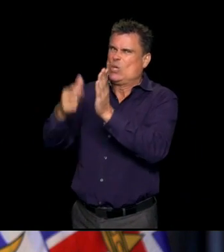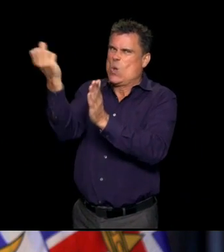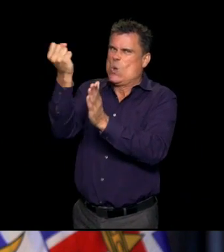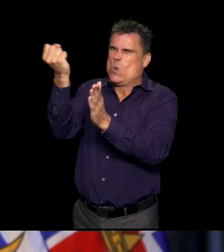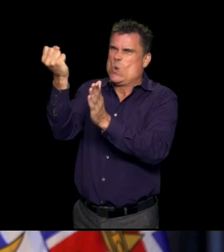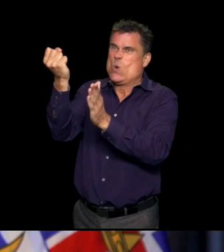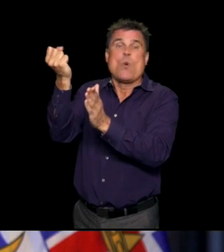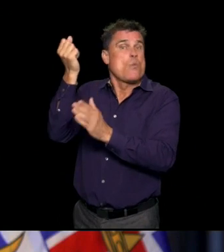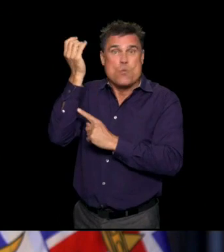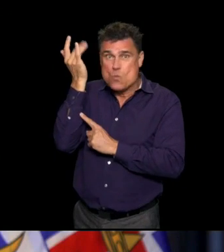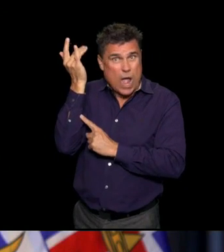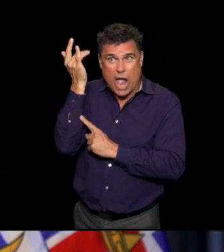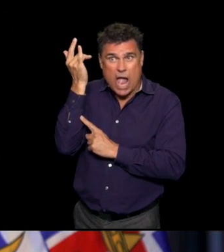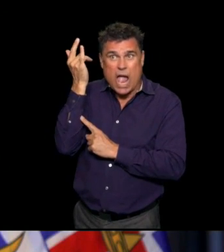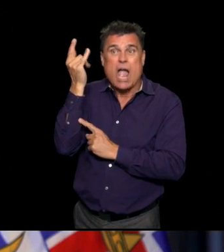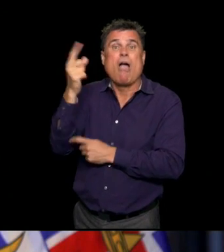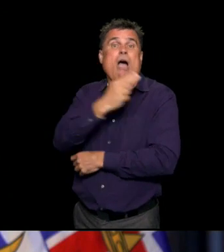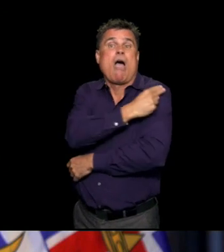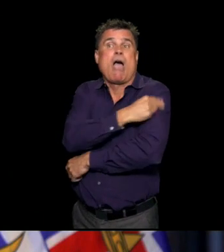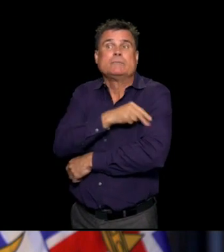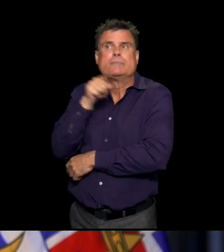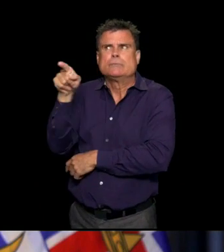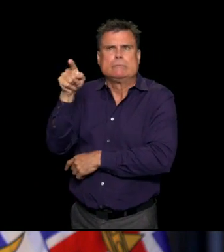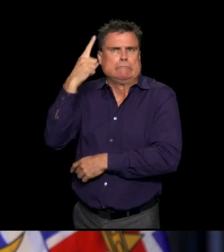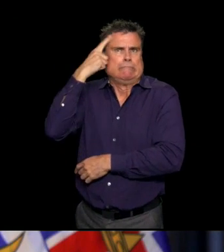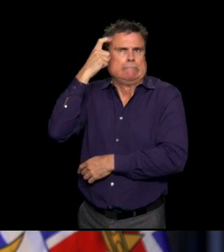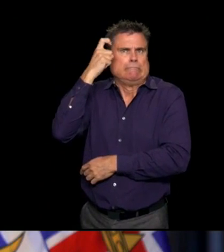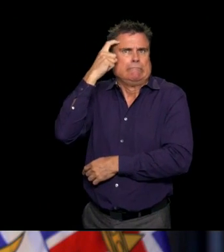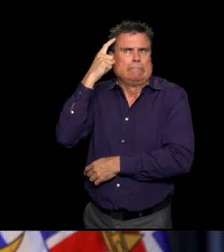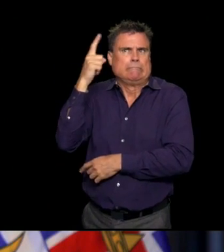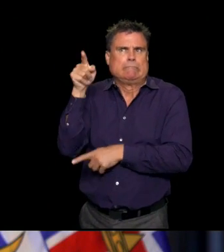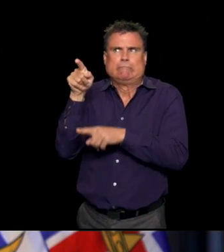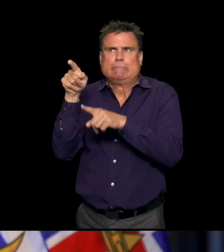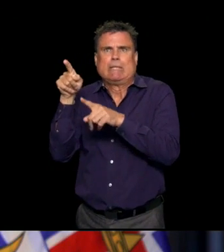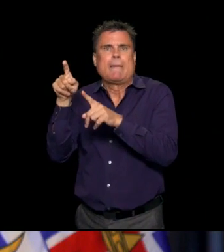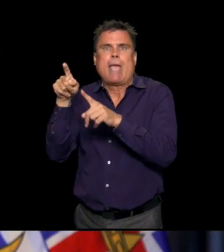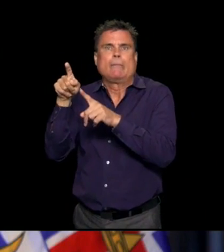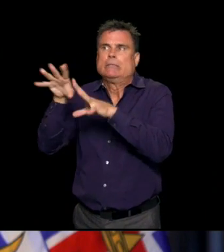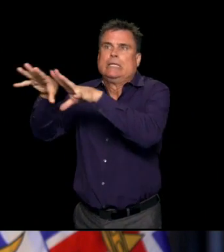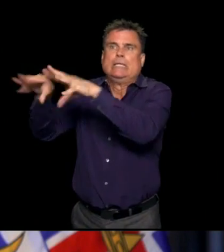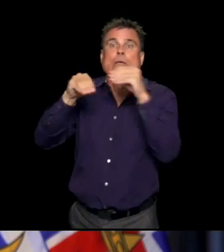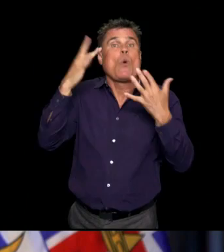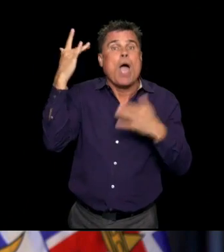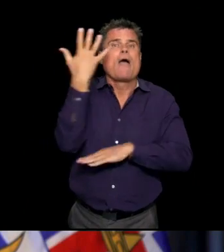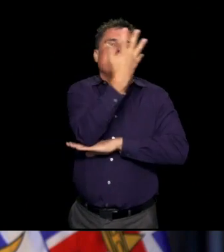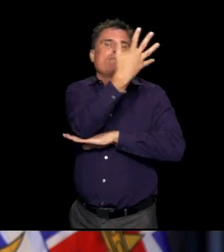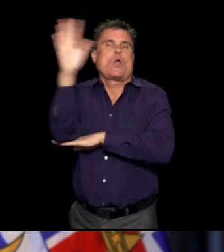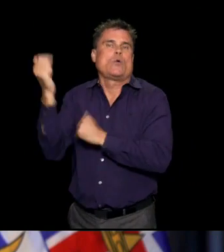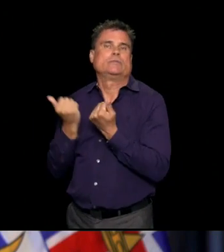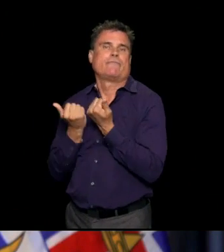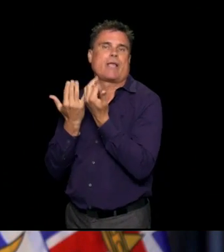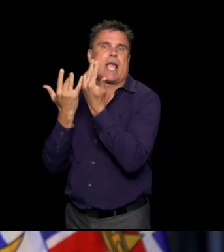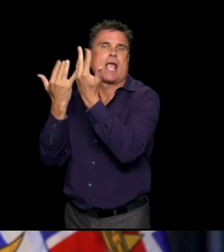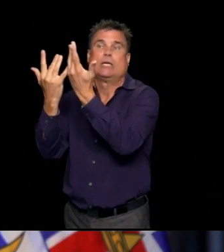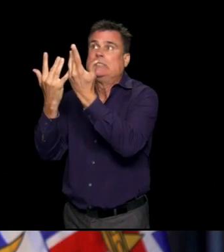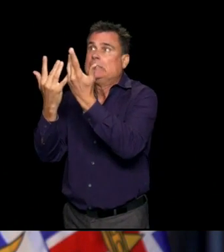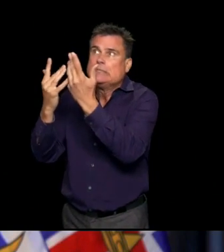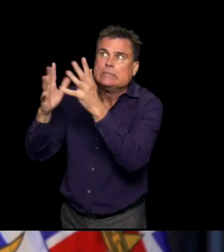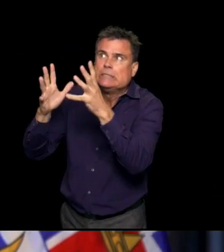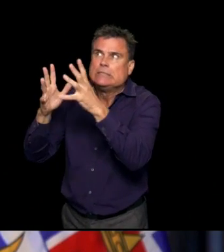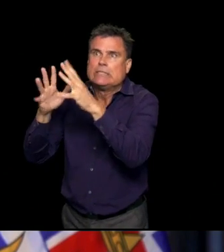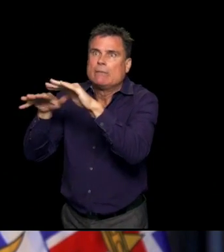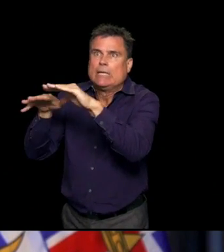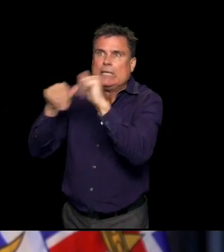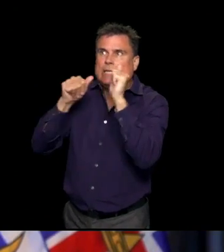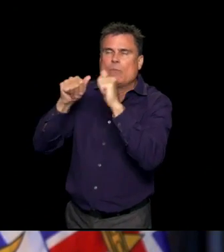a potential evacuation alert due to the Mount Christy wildfire. This resulted in some more complex surgeries requiring